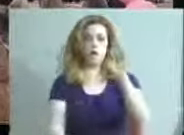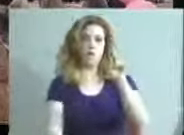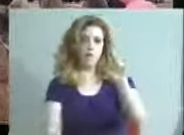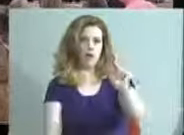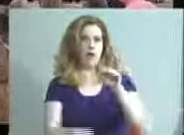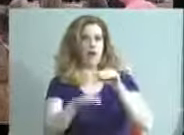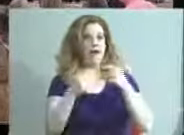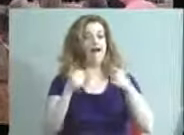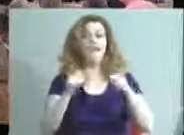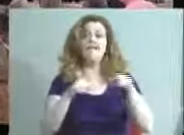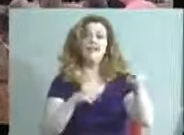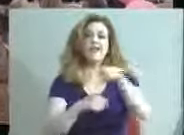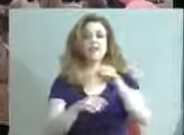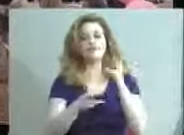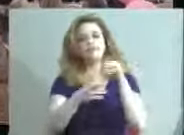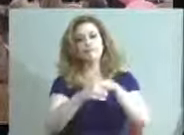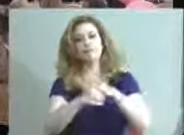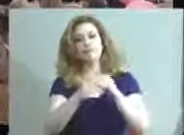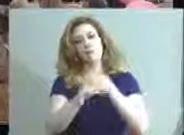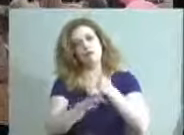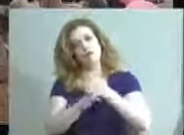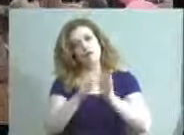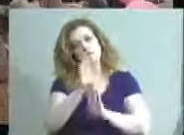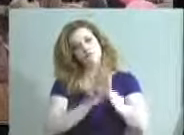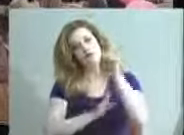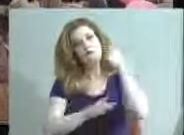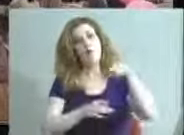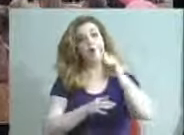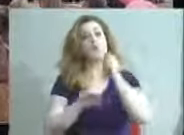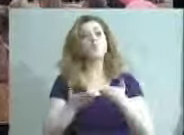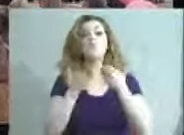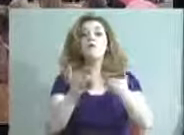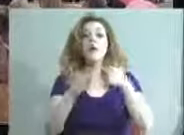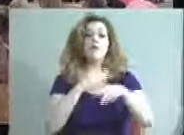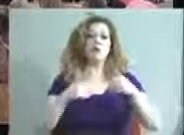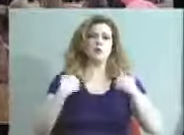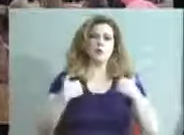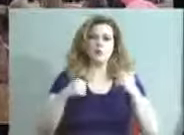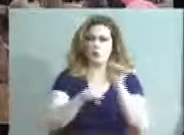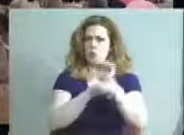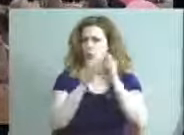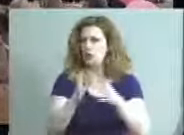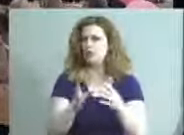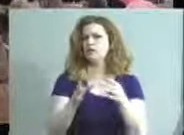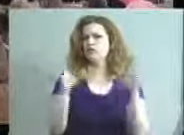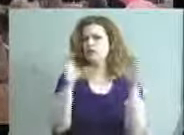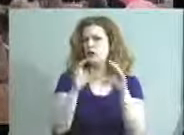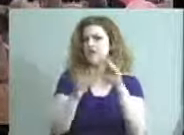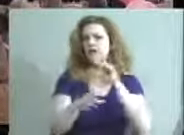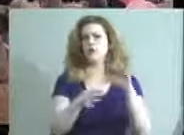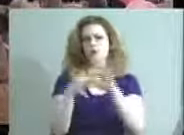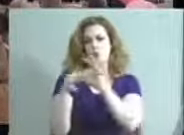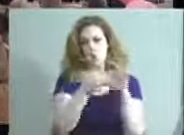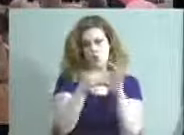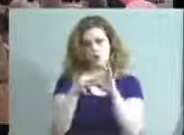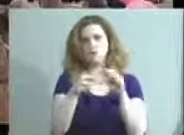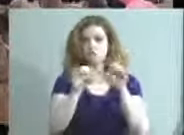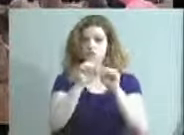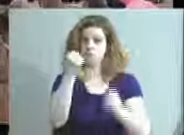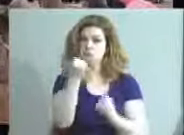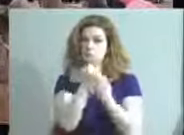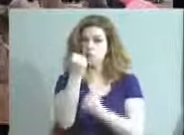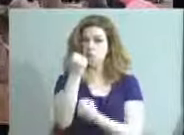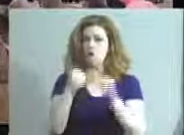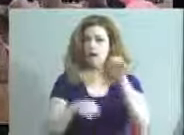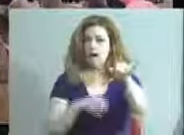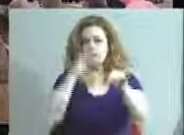efforts there have included professional development for providers, youth worker certificates, and then data coordination and support. The